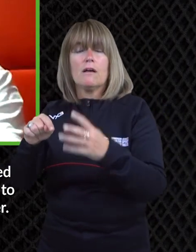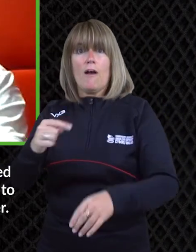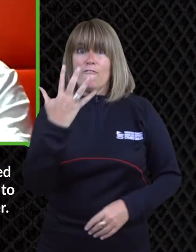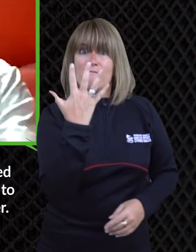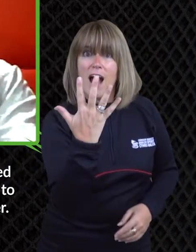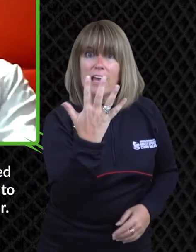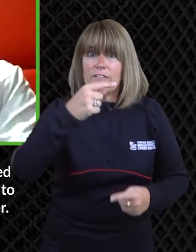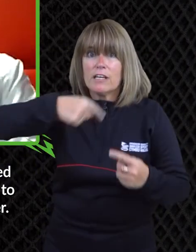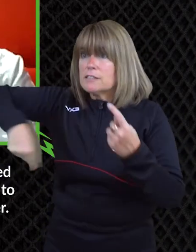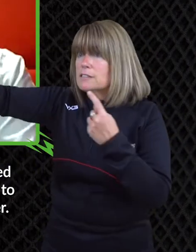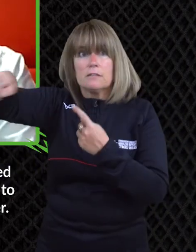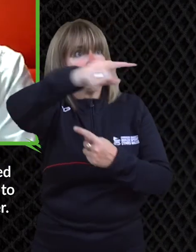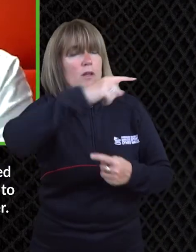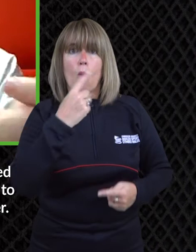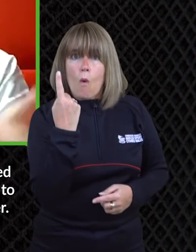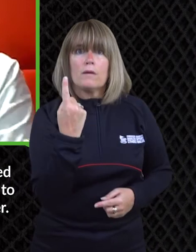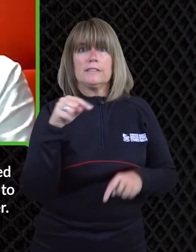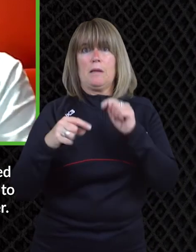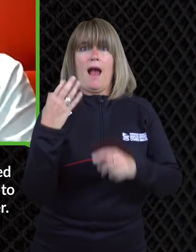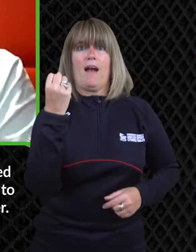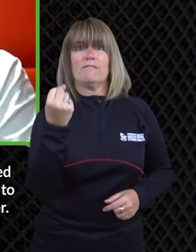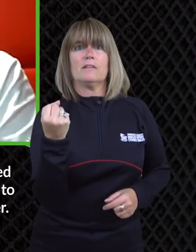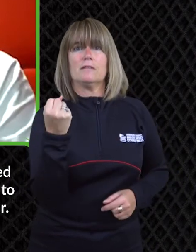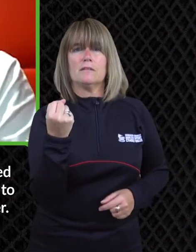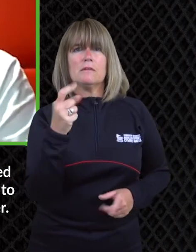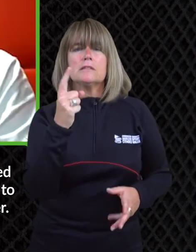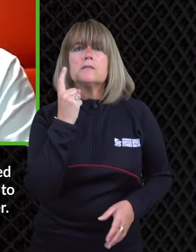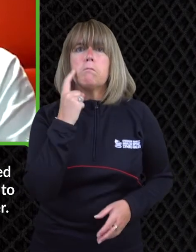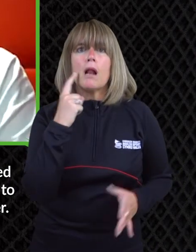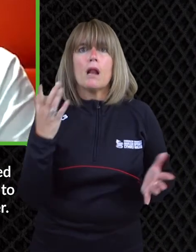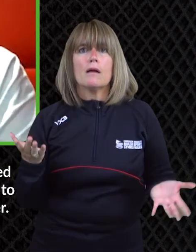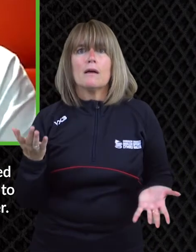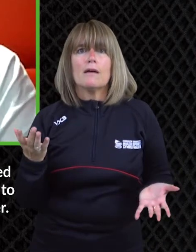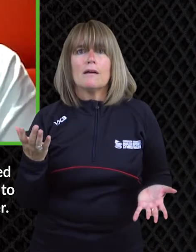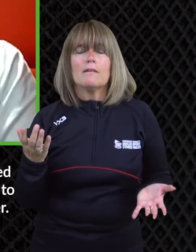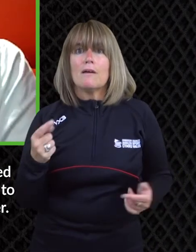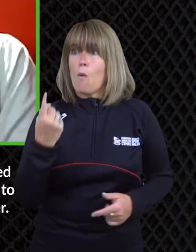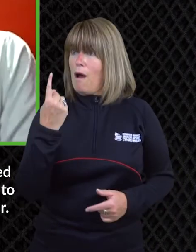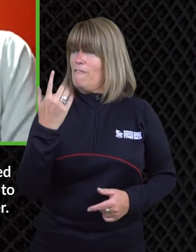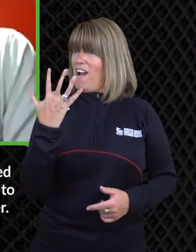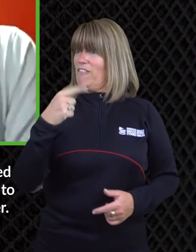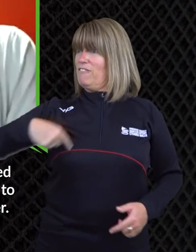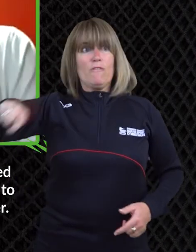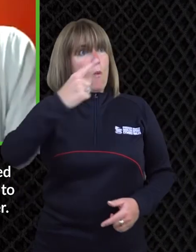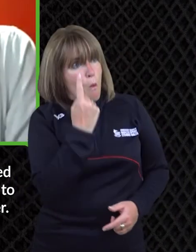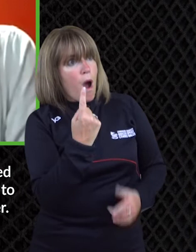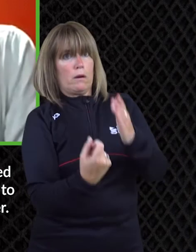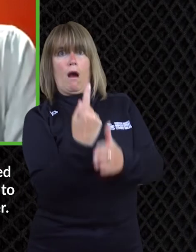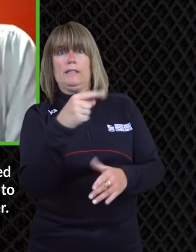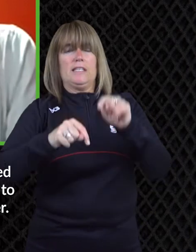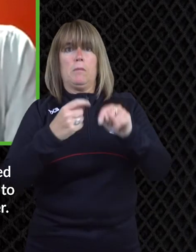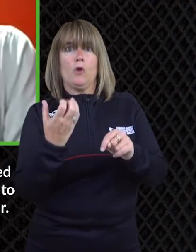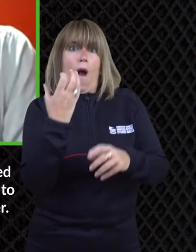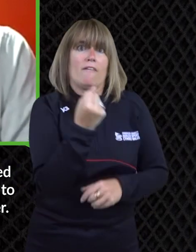various well as i just mentioned you know say business or or you know disabled people don't just have opinions on on disability